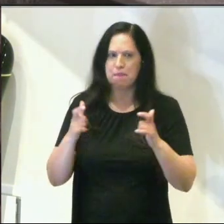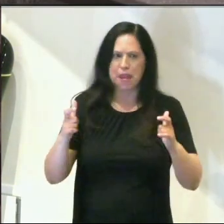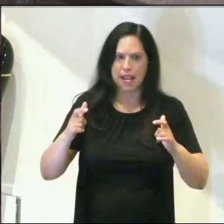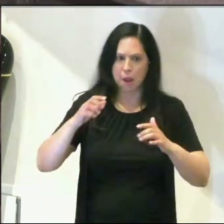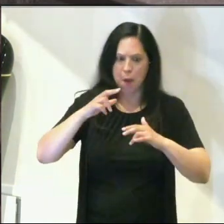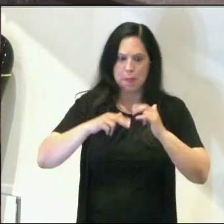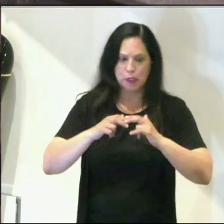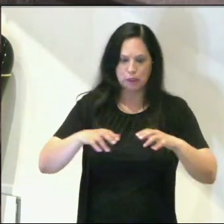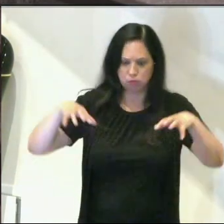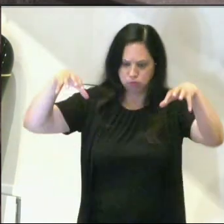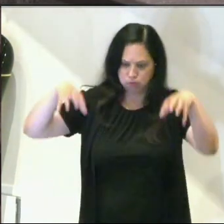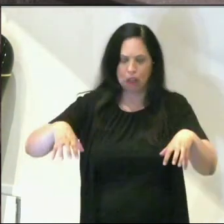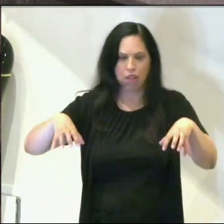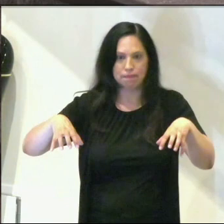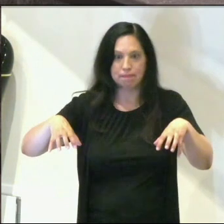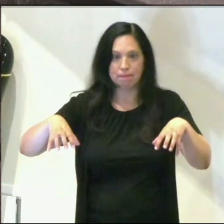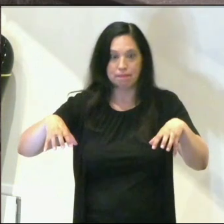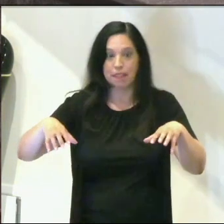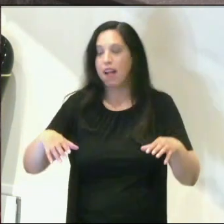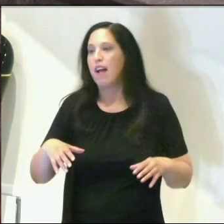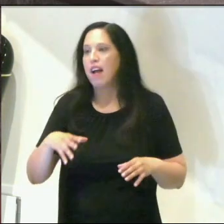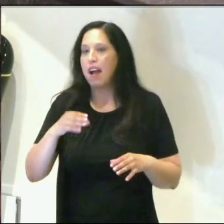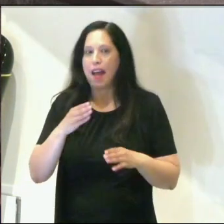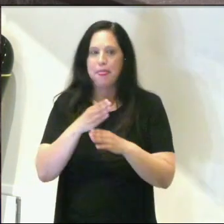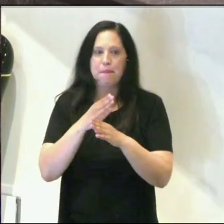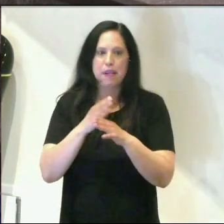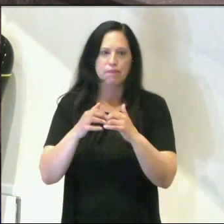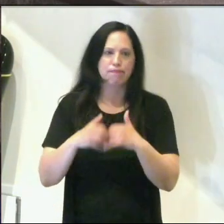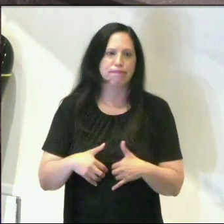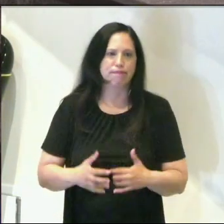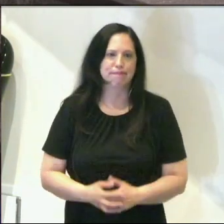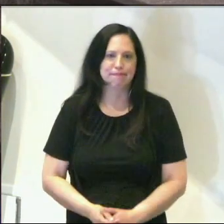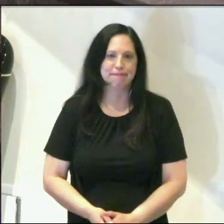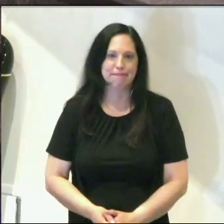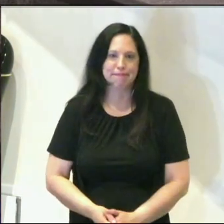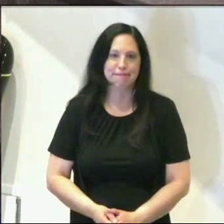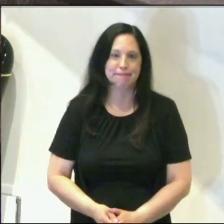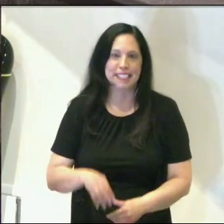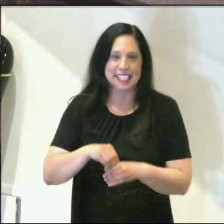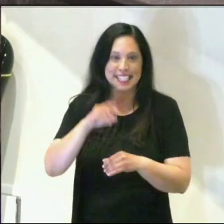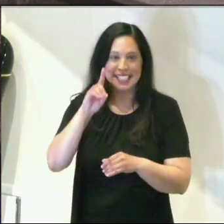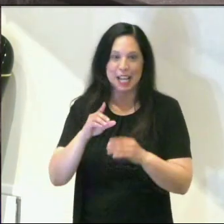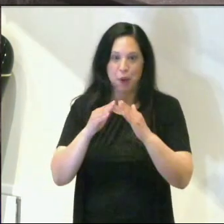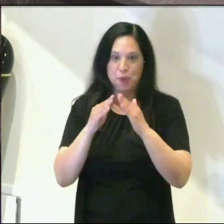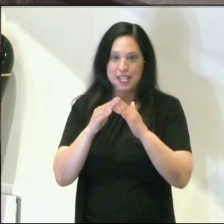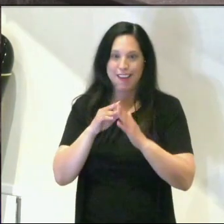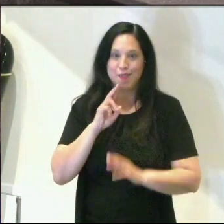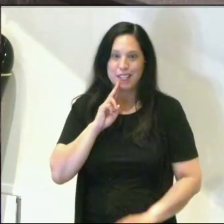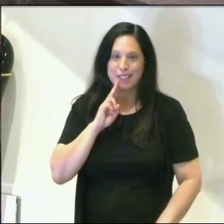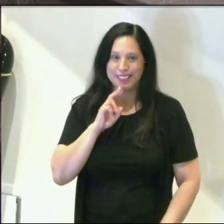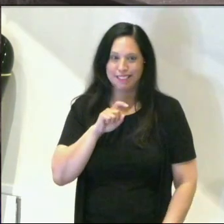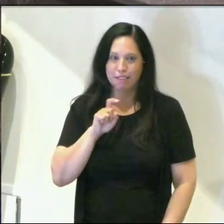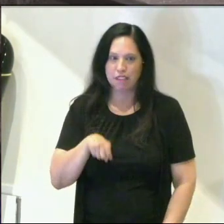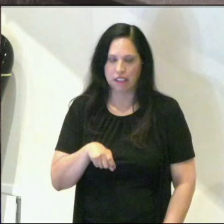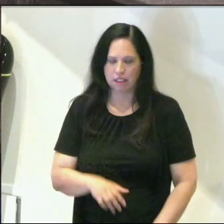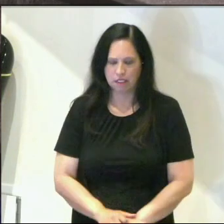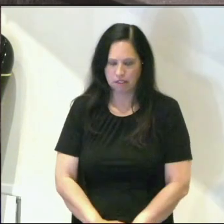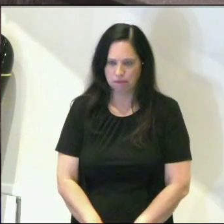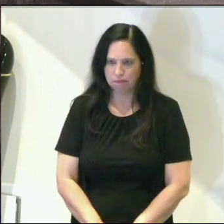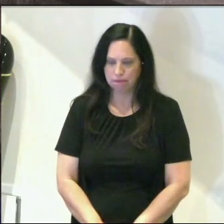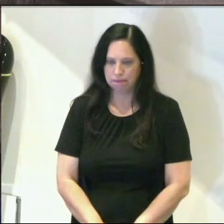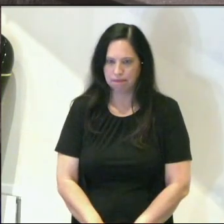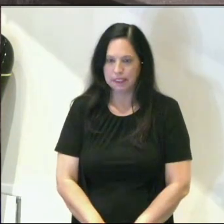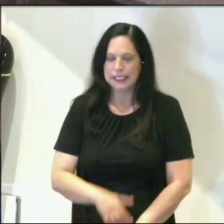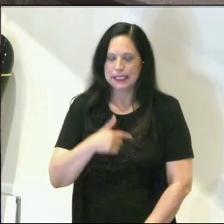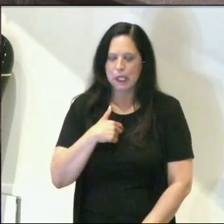of view. And the bus breaks down, right in downtown Houston, Texas. So I